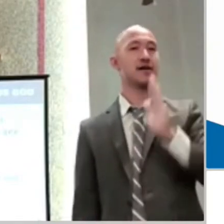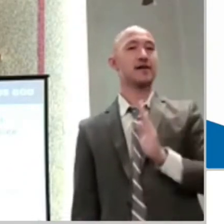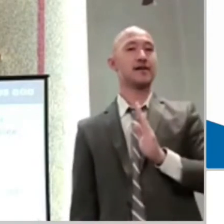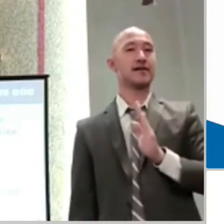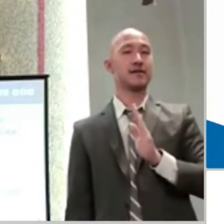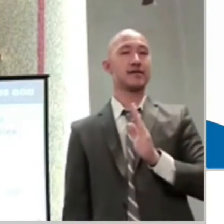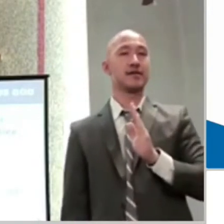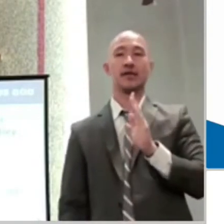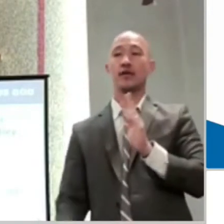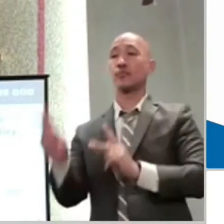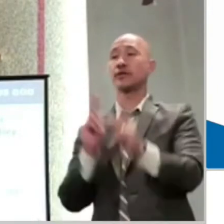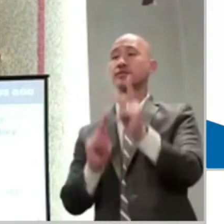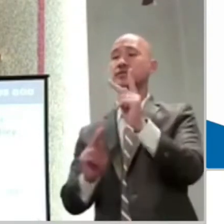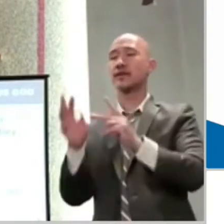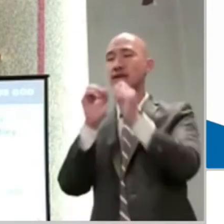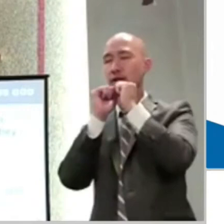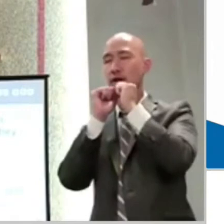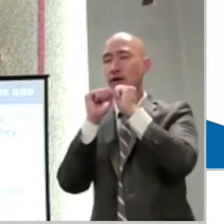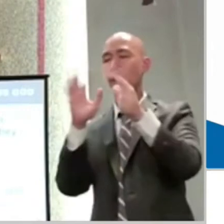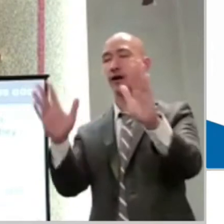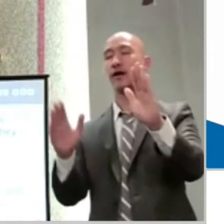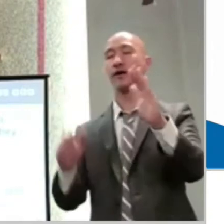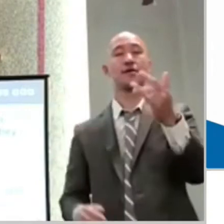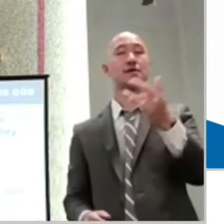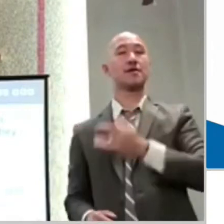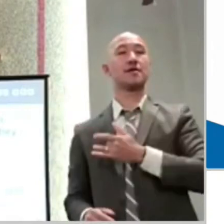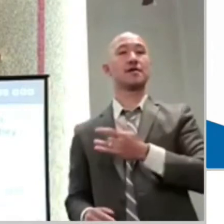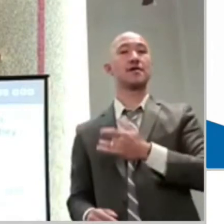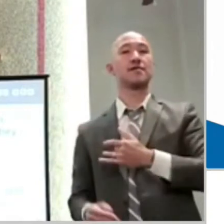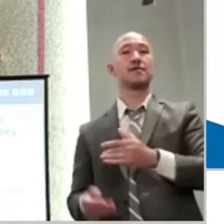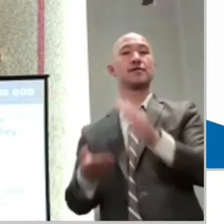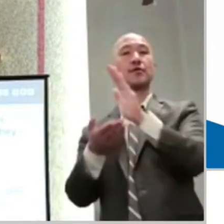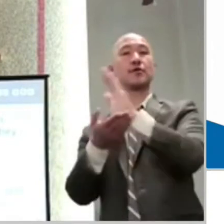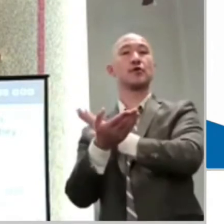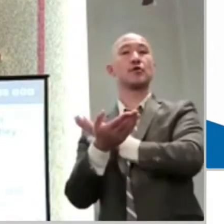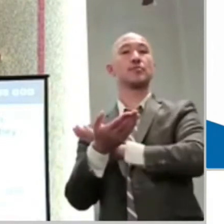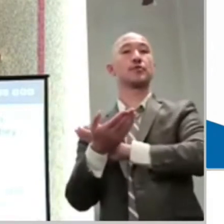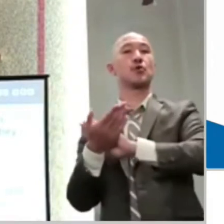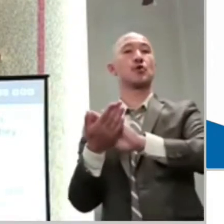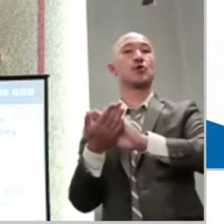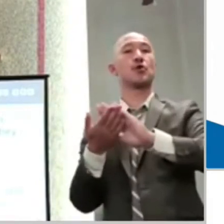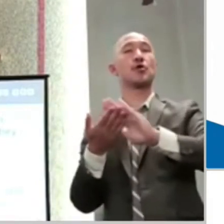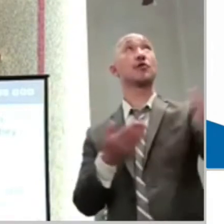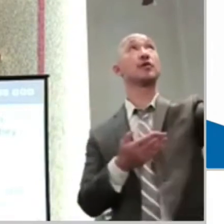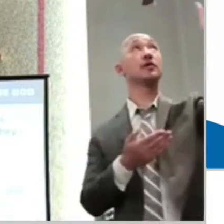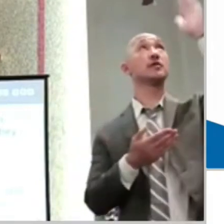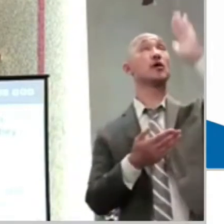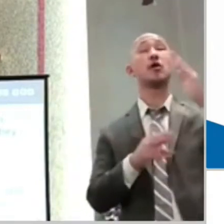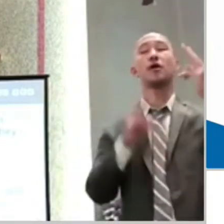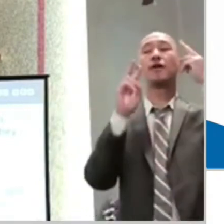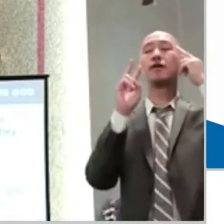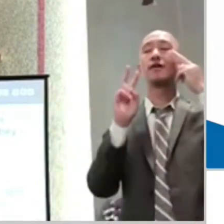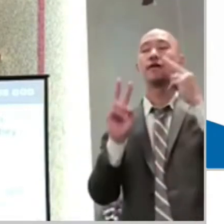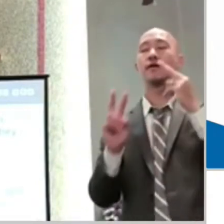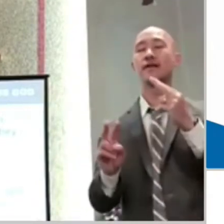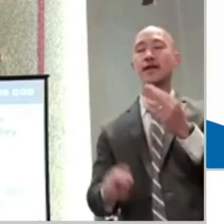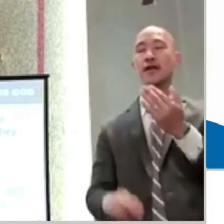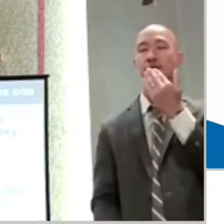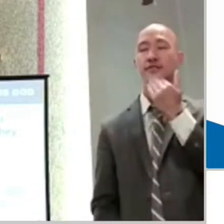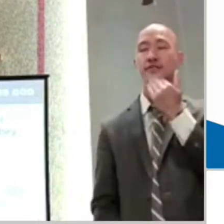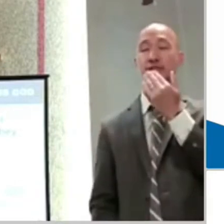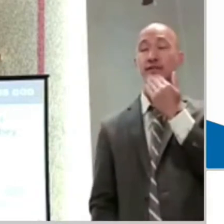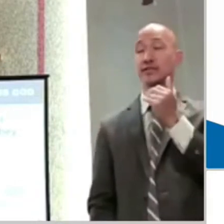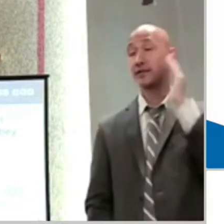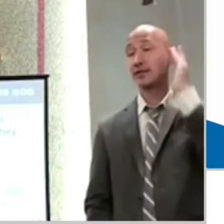God. Blessed are all the pure in heart,